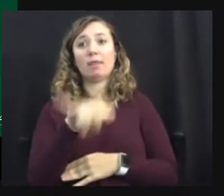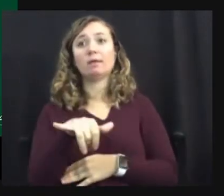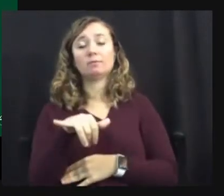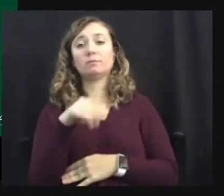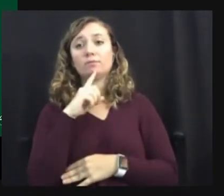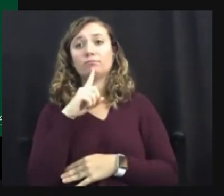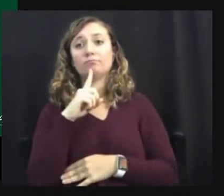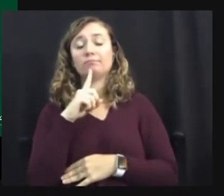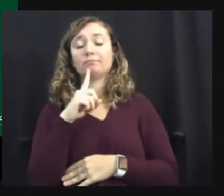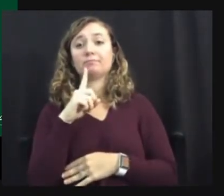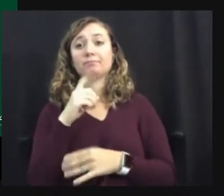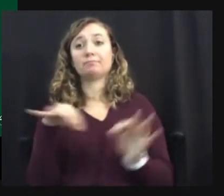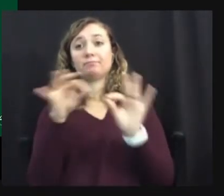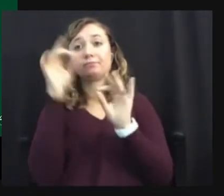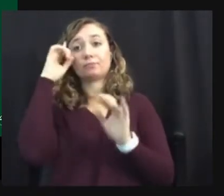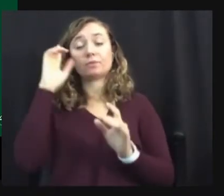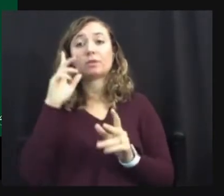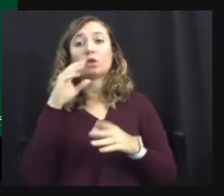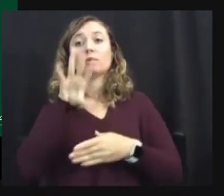autistic people.